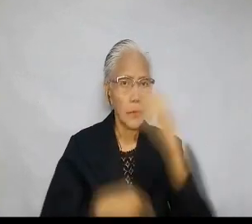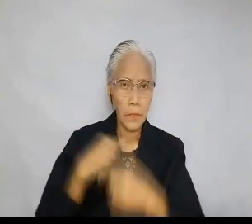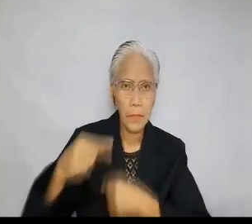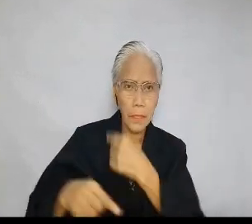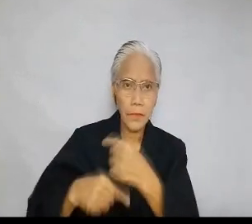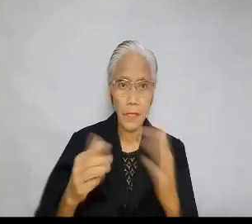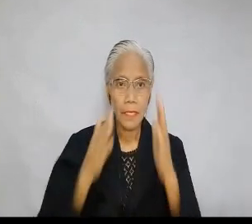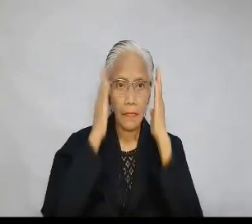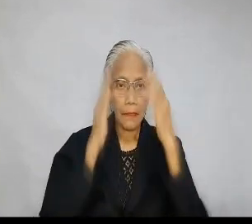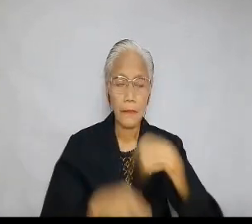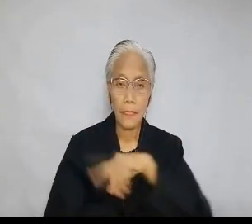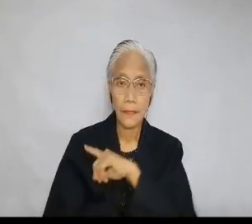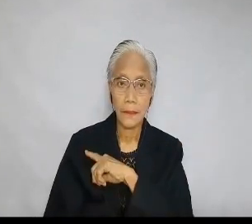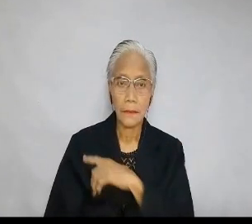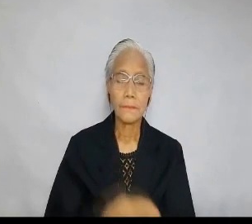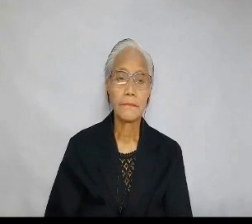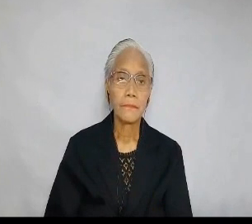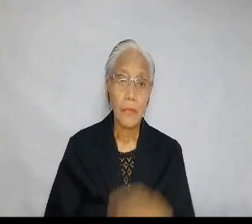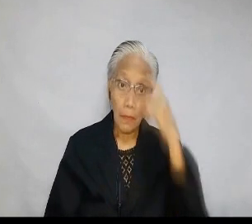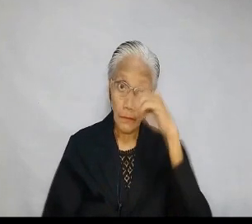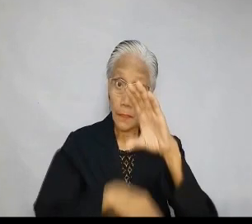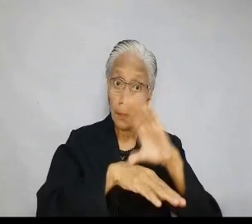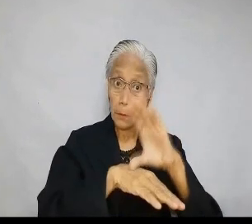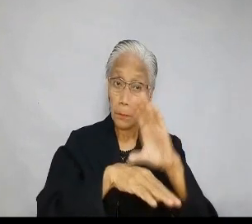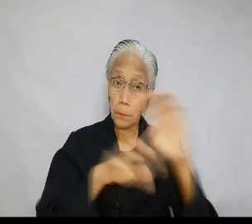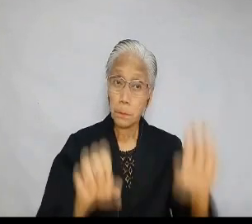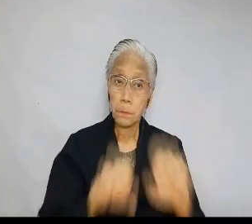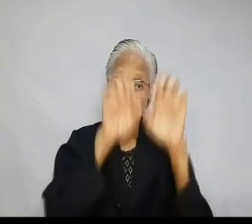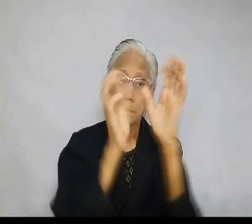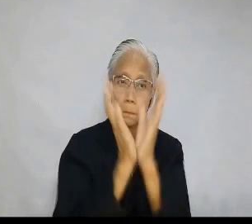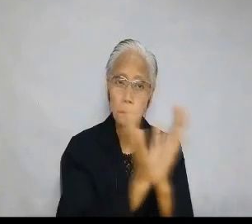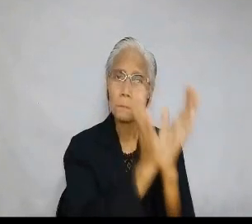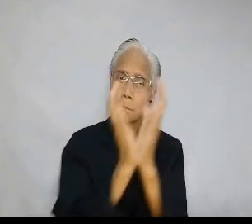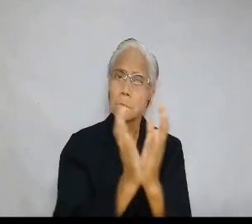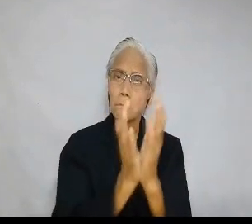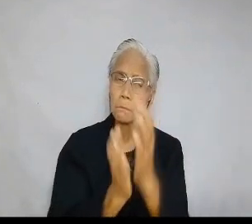Lord, graciously hear us. For the Holy